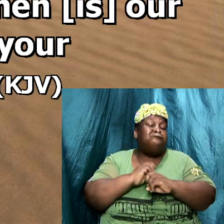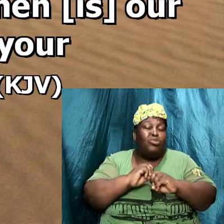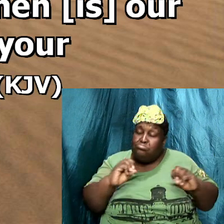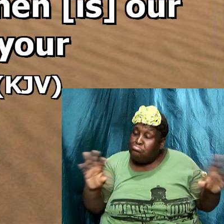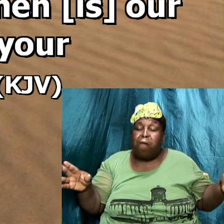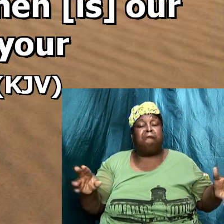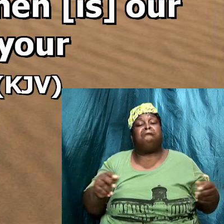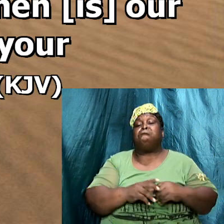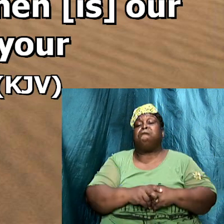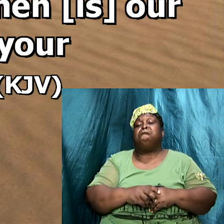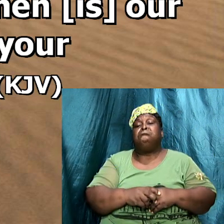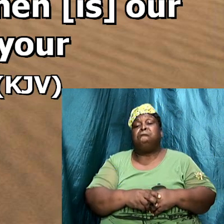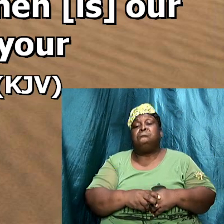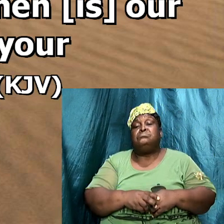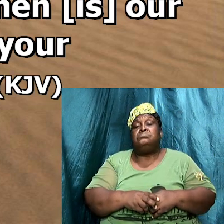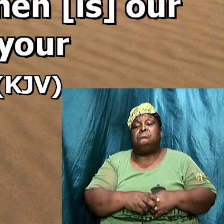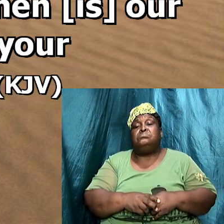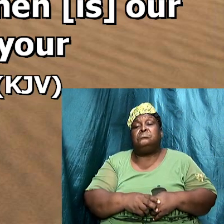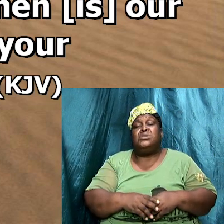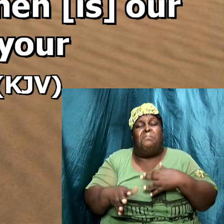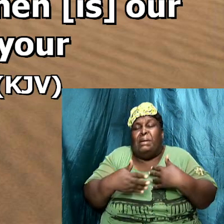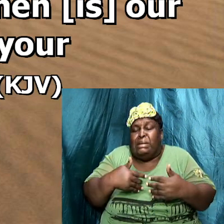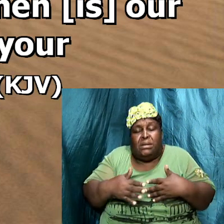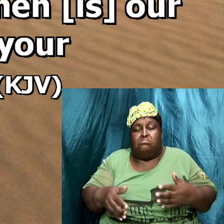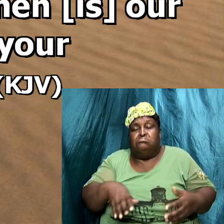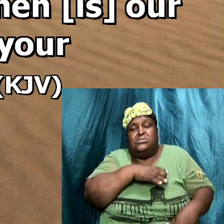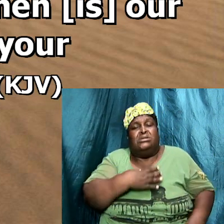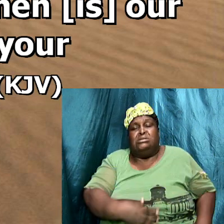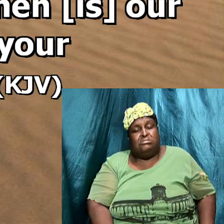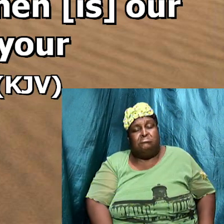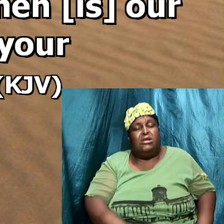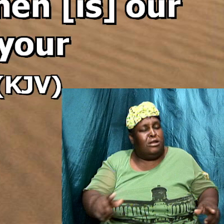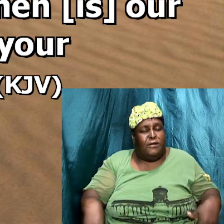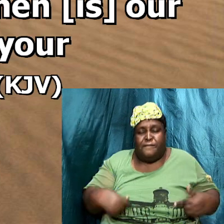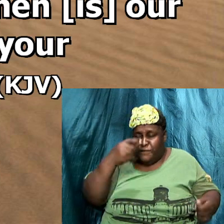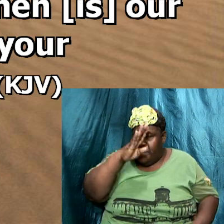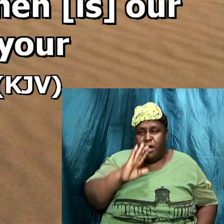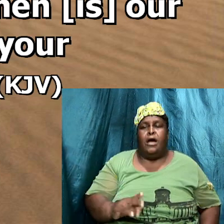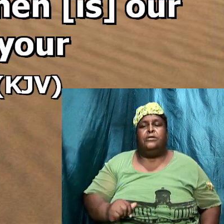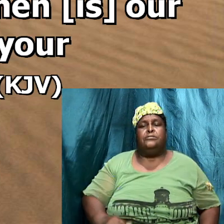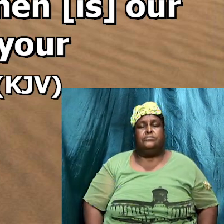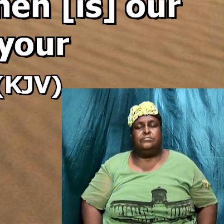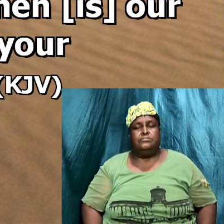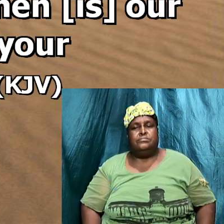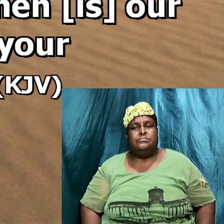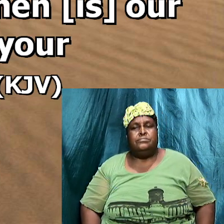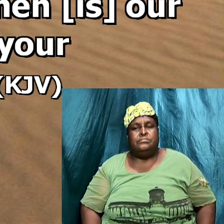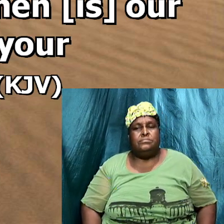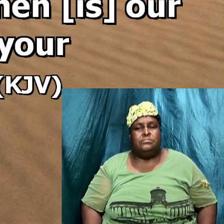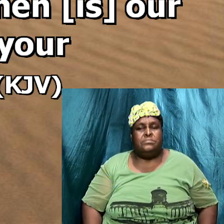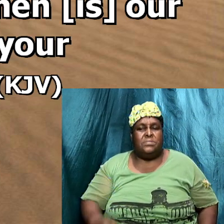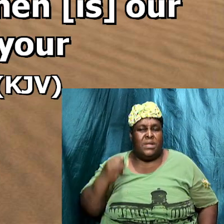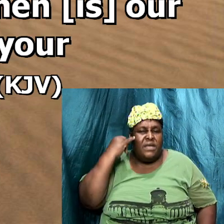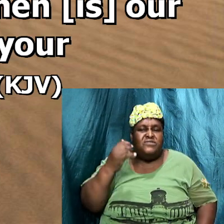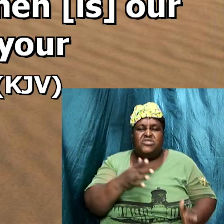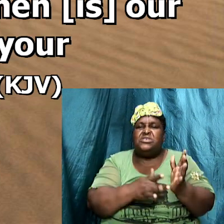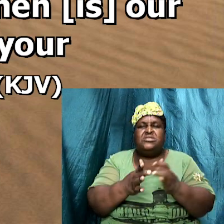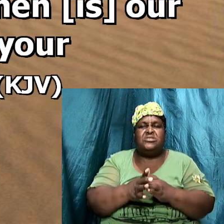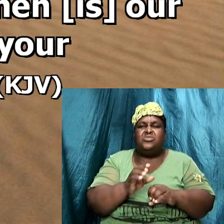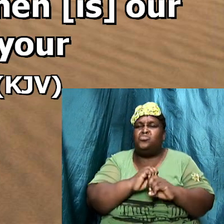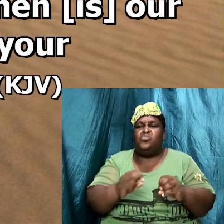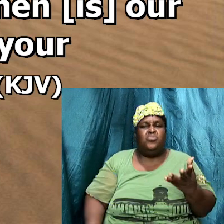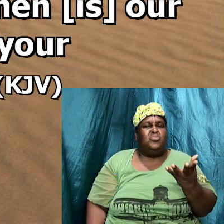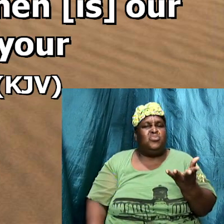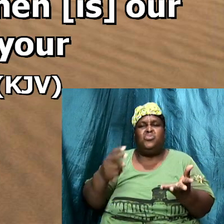might as well you know you know butter with this Christian war if Christ did not raise from the dead because everything that we believe